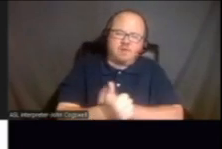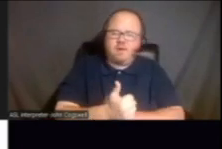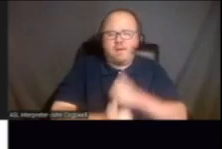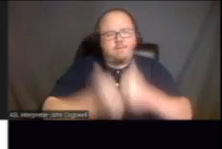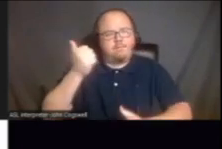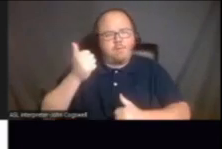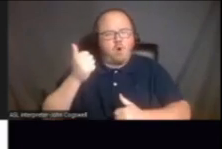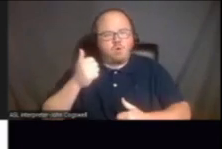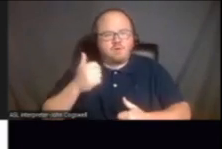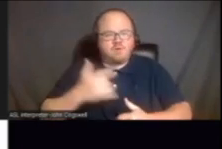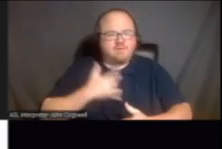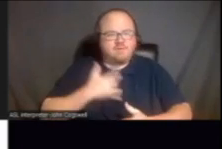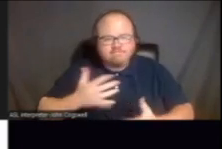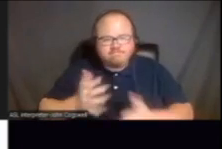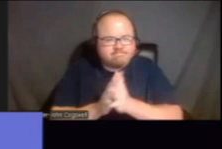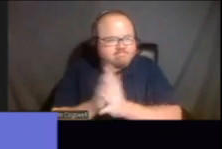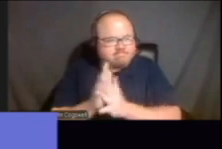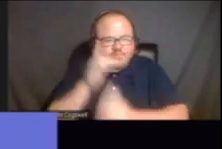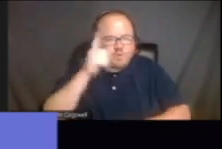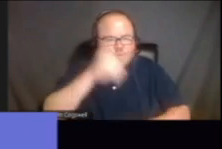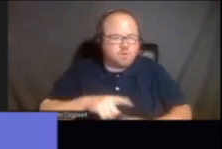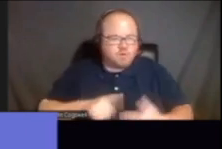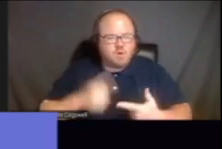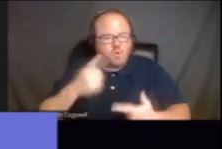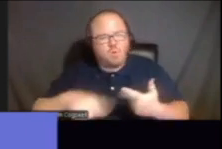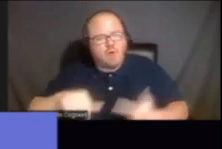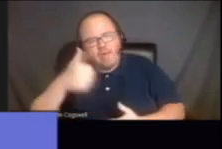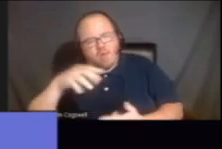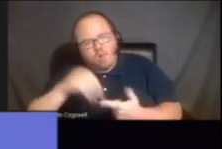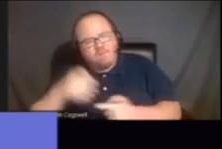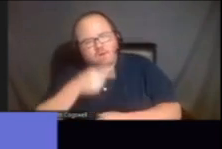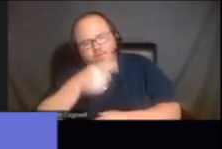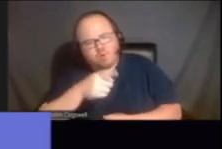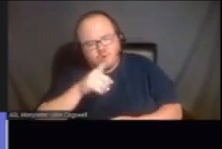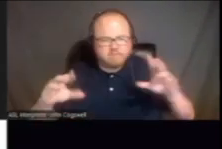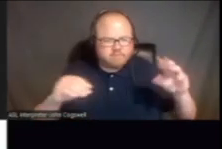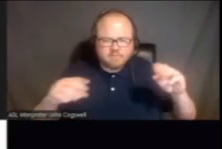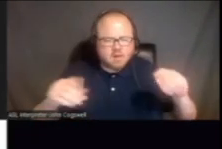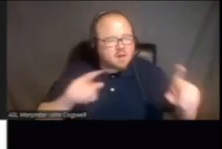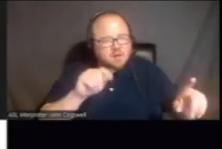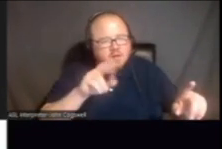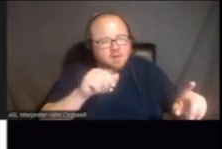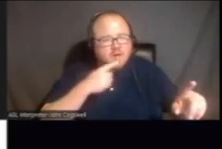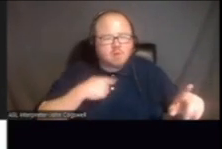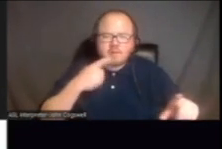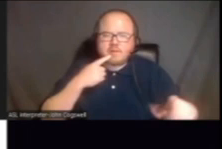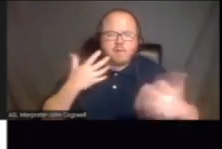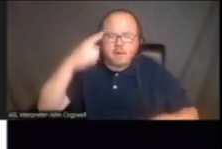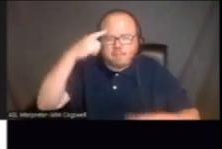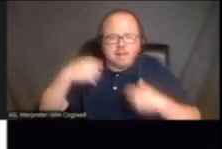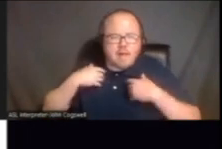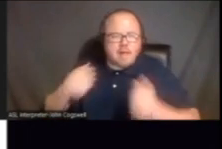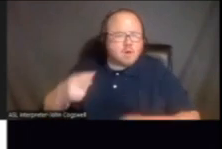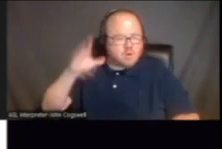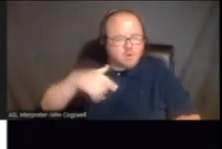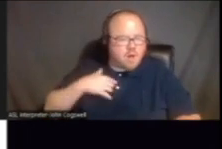adventurous to you? And what have others learned from you to self-advocate? I would say mental health because you guys know